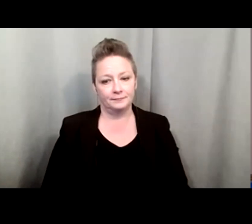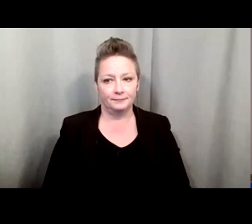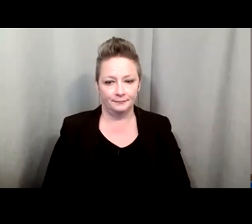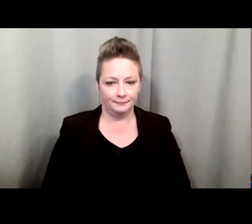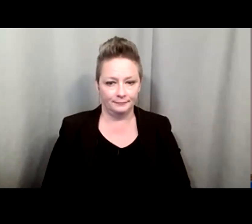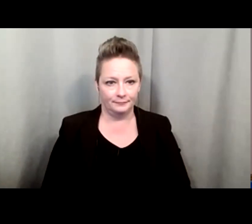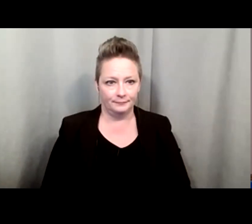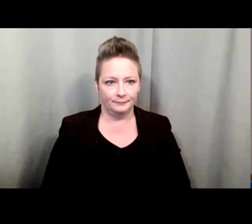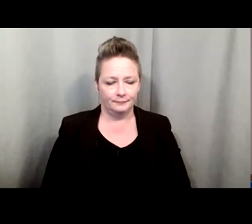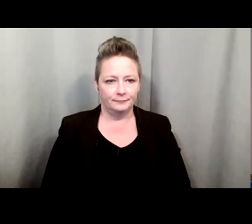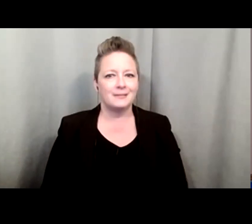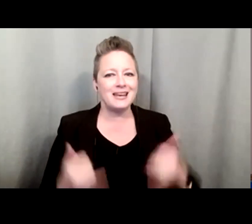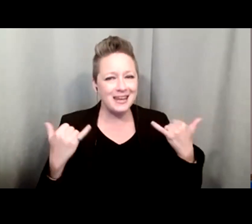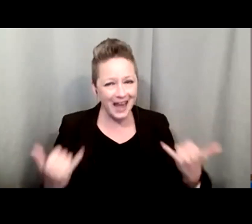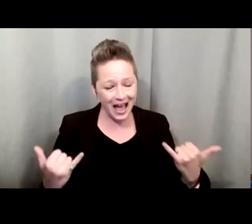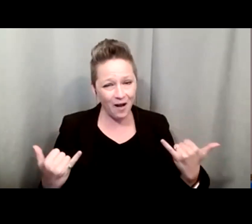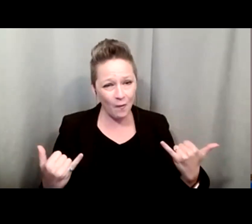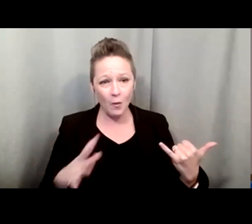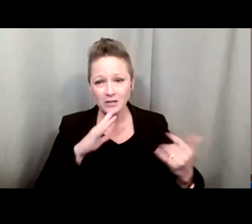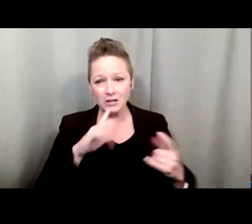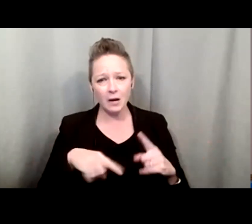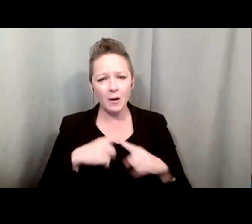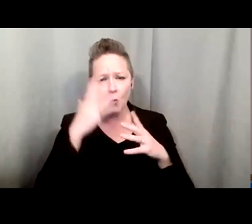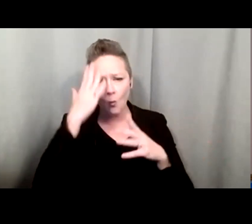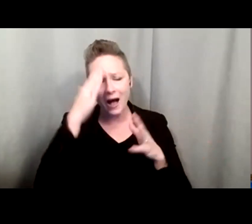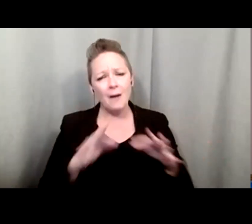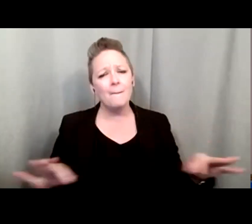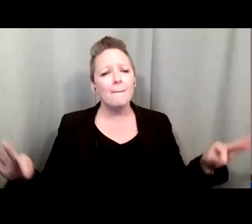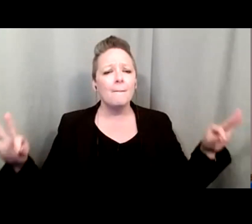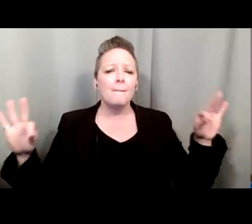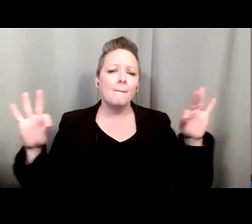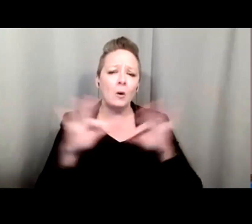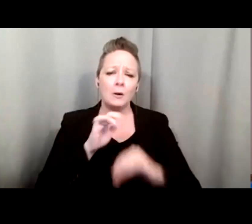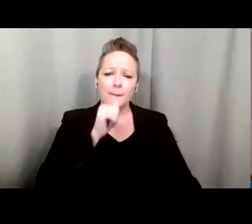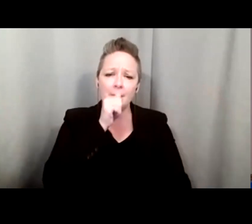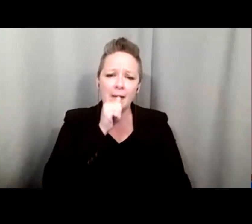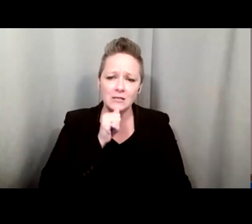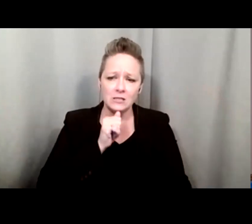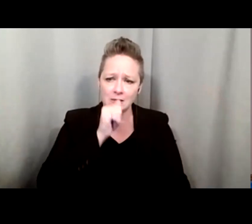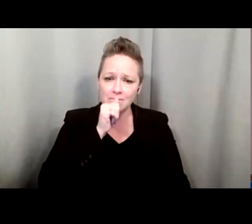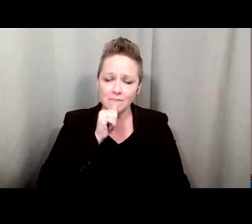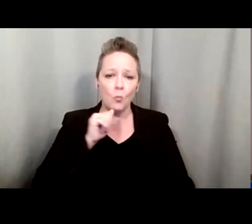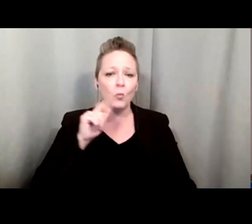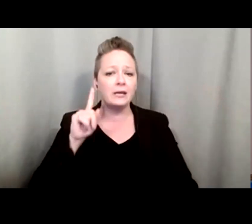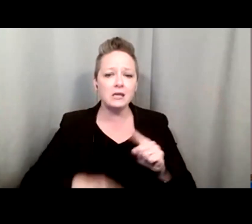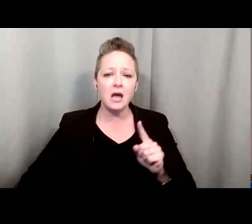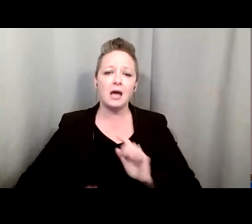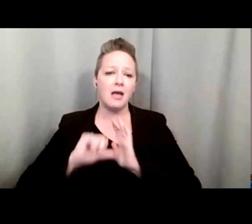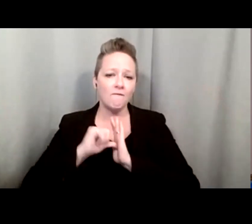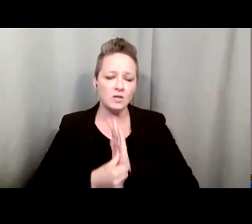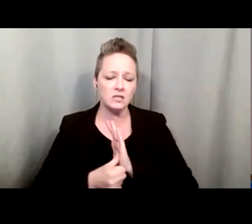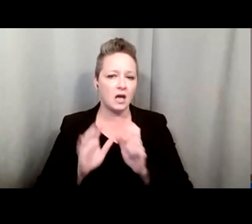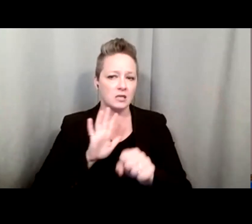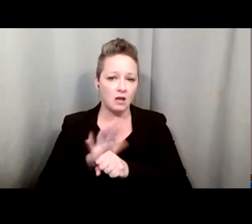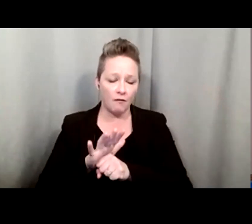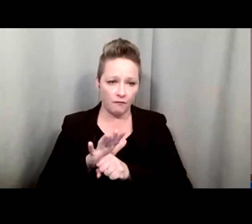why it's very important to be patient. We cannot emphasize it enough that you need to be patient